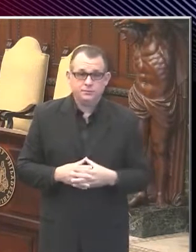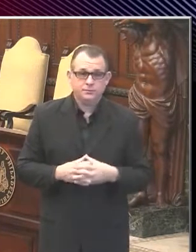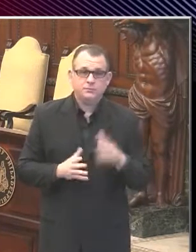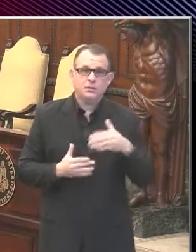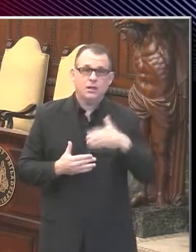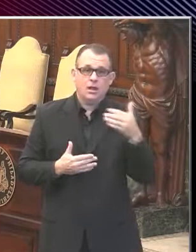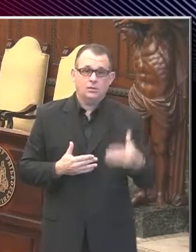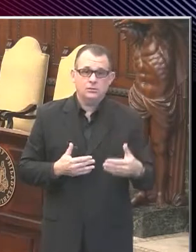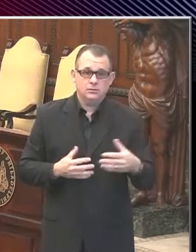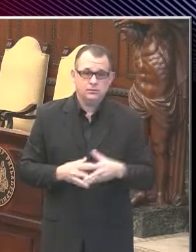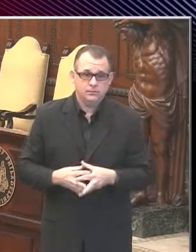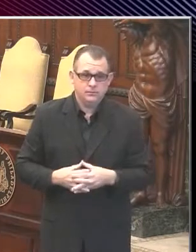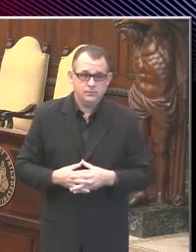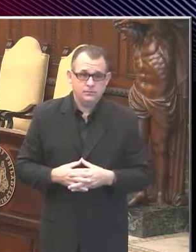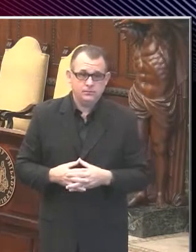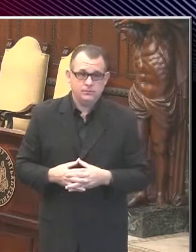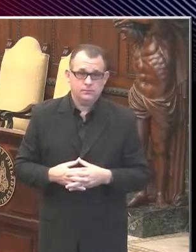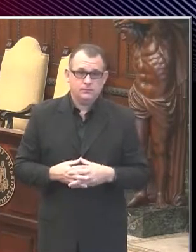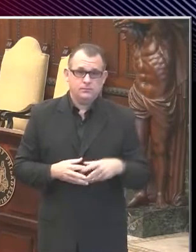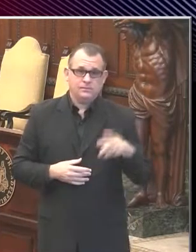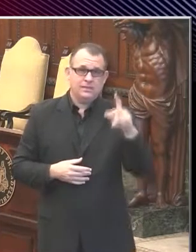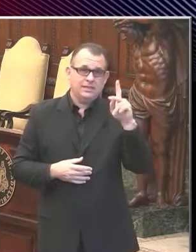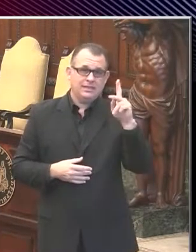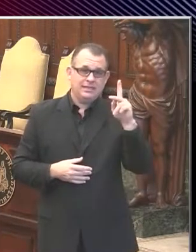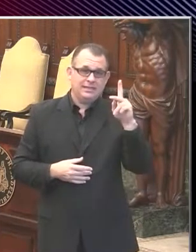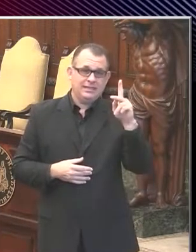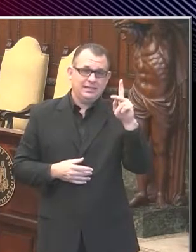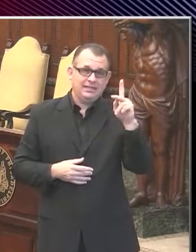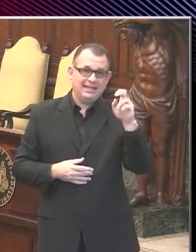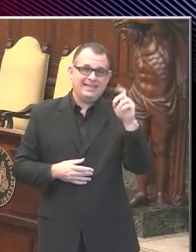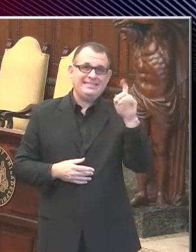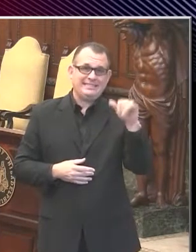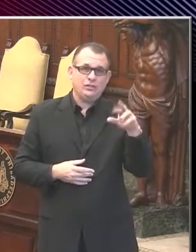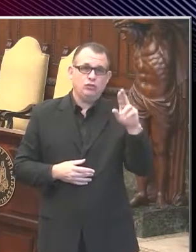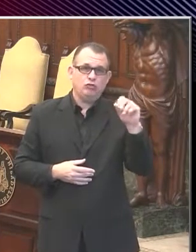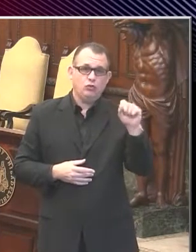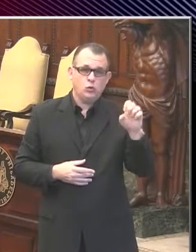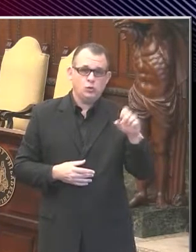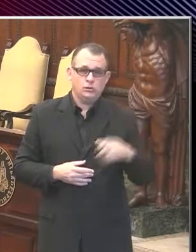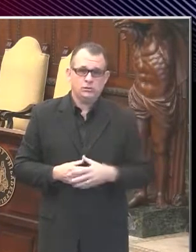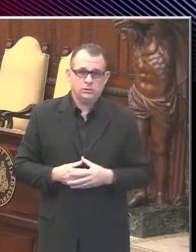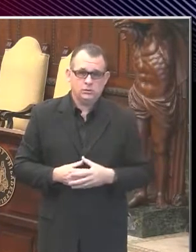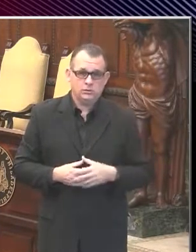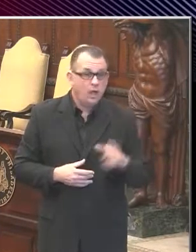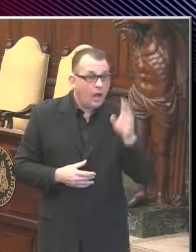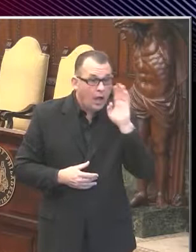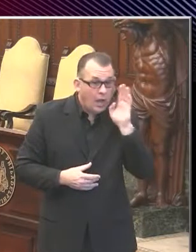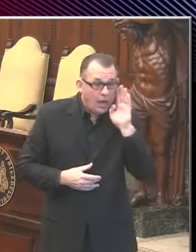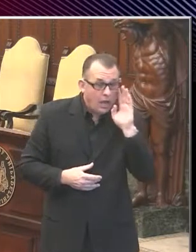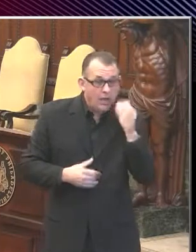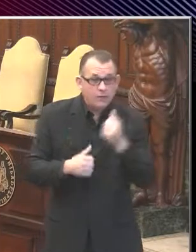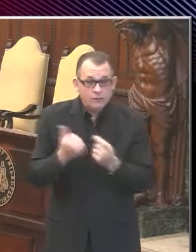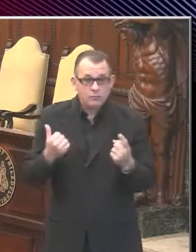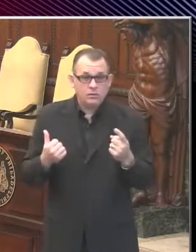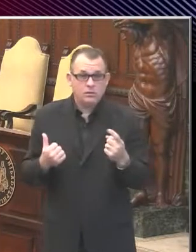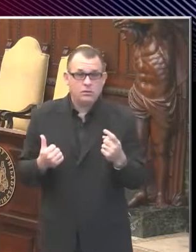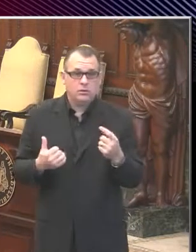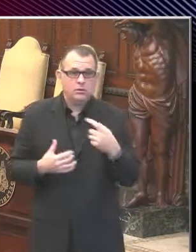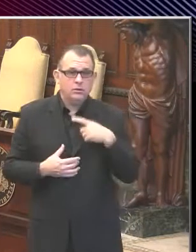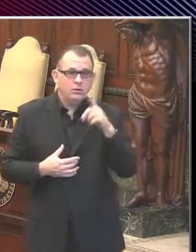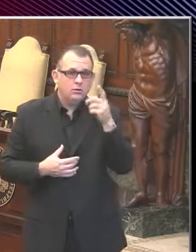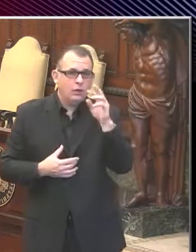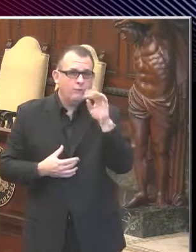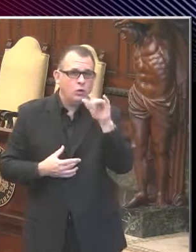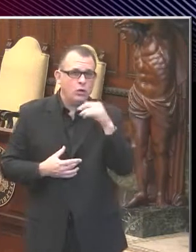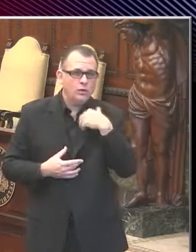now to Kennedy Rose of the Philadelphia Business Journal. Hi, everyone. I have a question for Dr. Carley. I know you